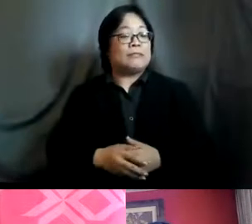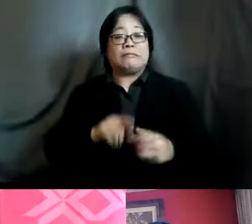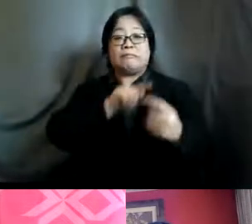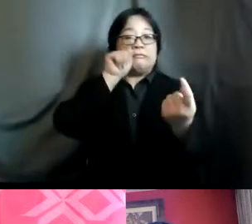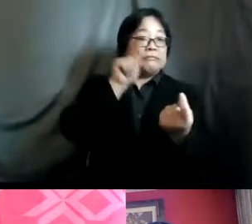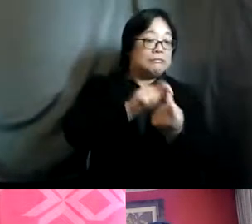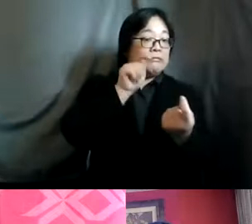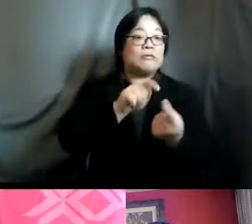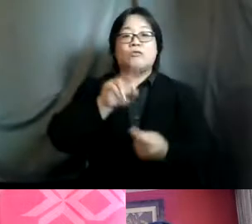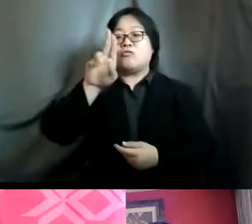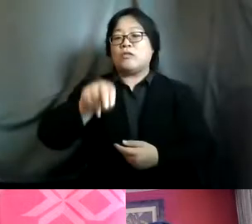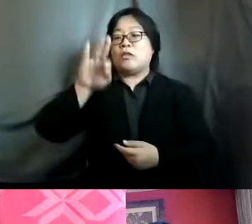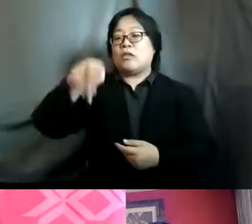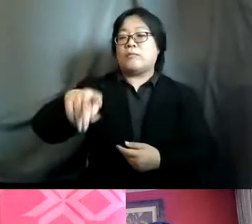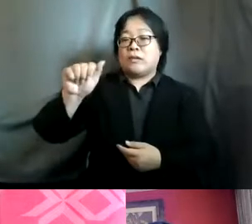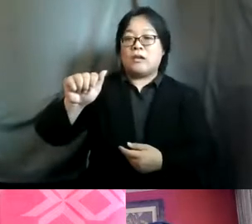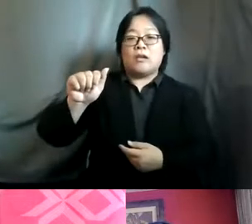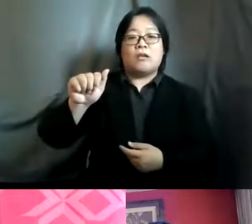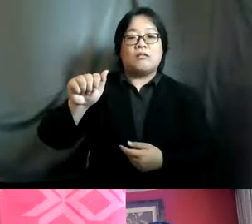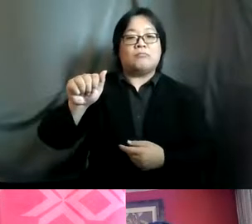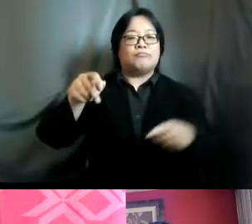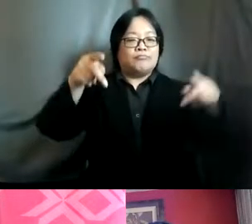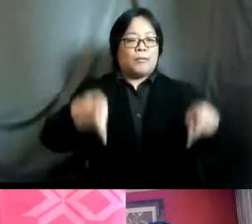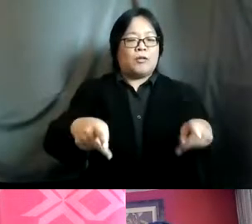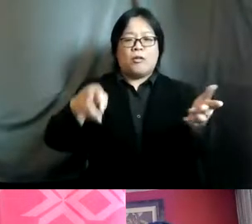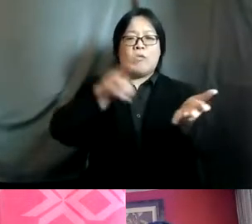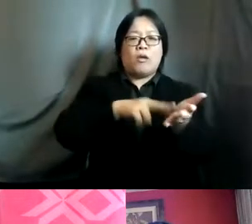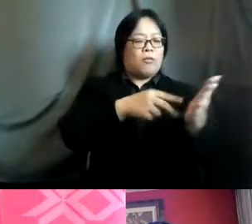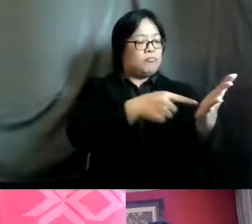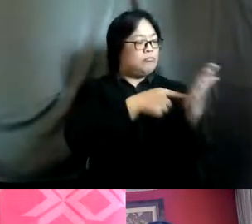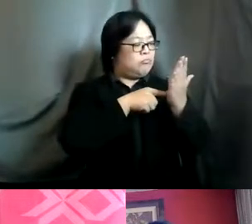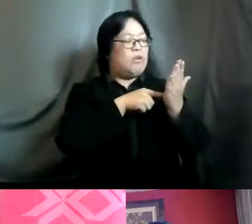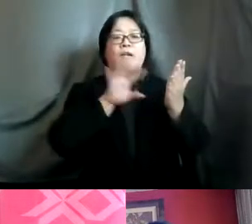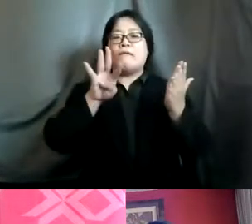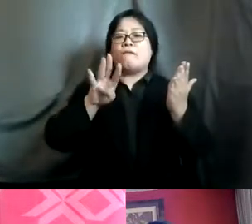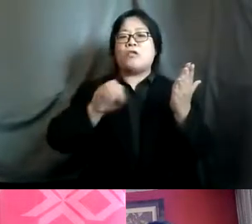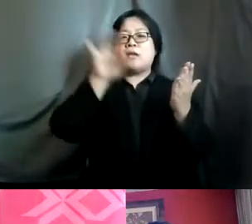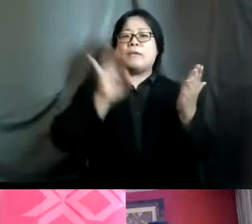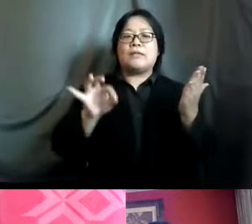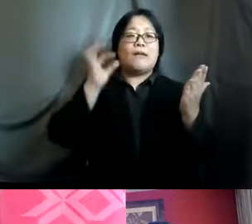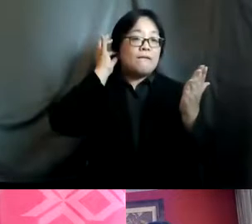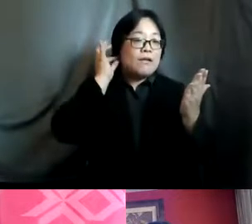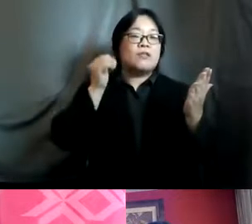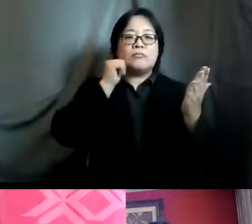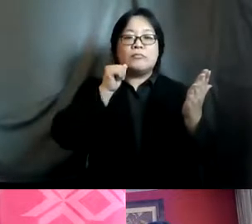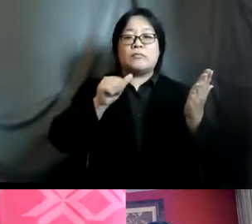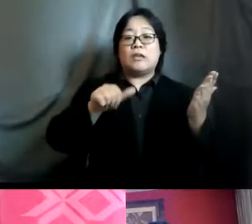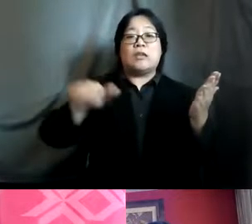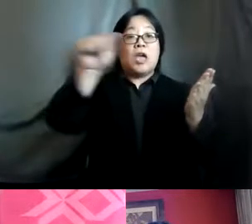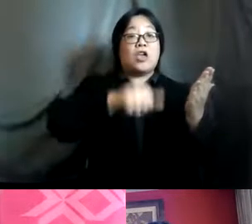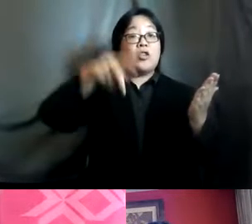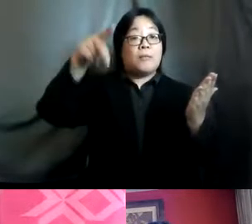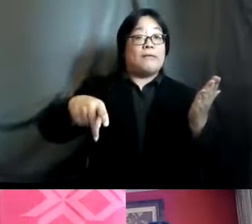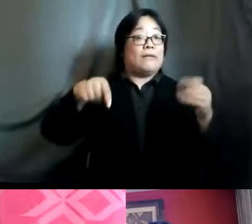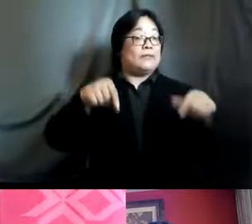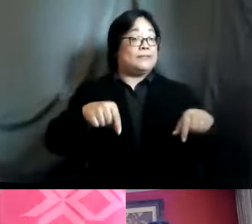unfpa's new state of world population report shows at least 40 percent of women and girls in the asia pacific region are robbed of